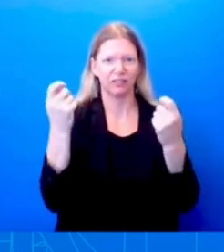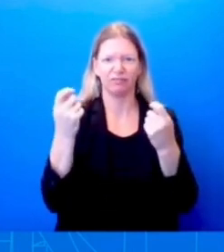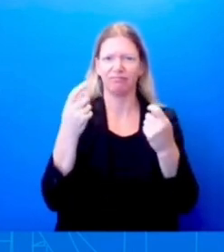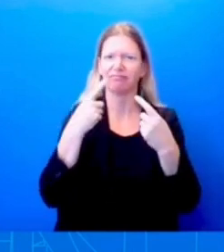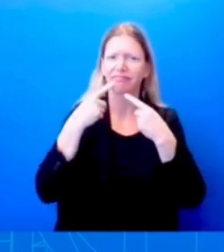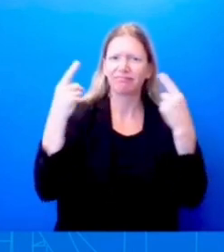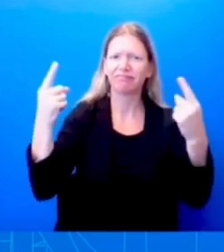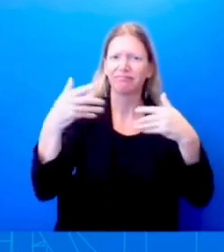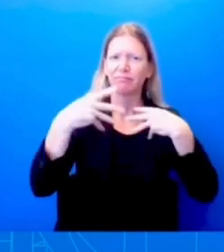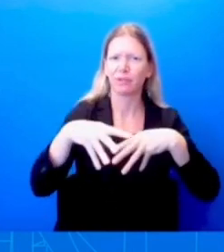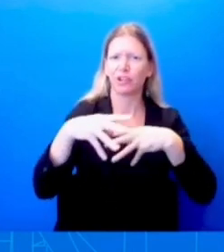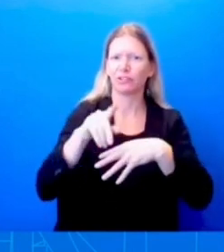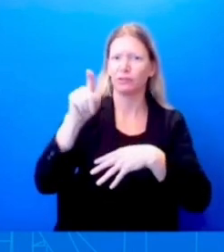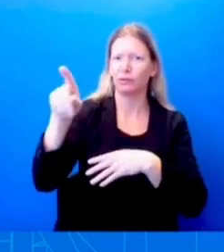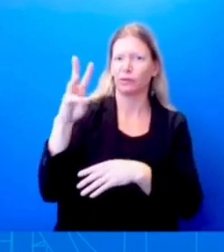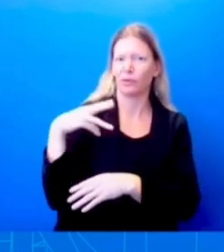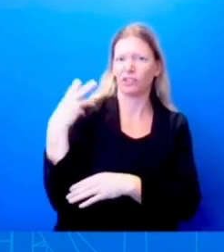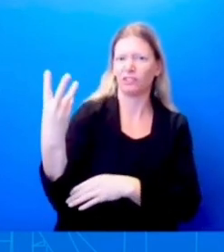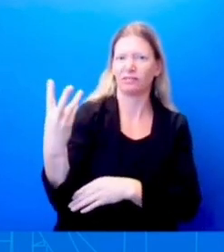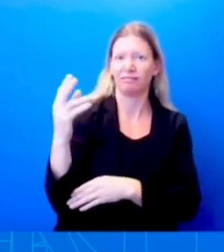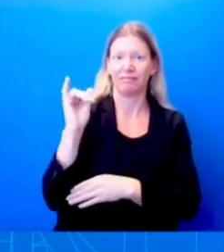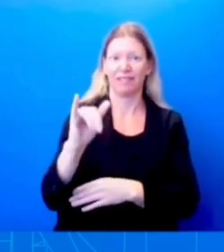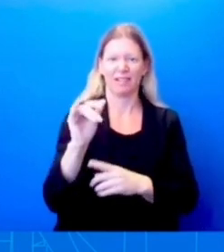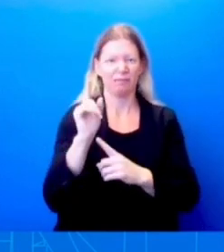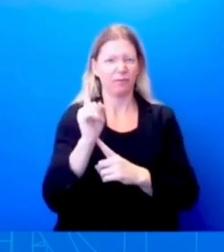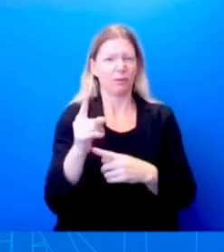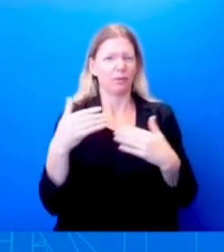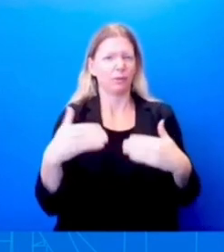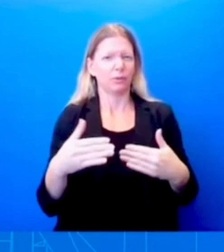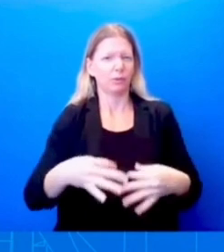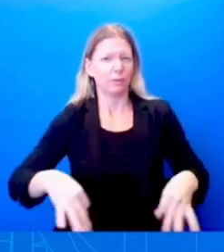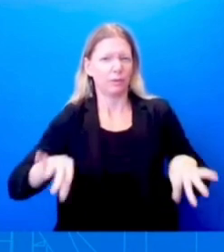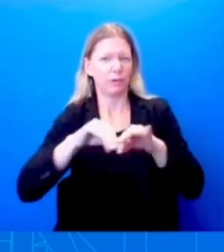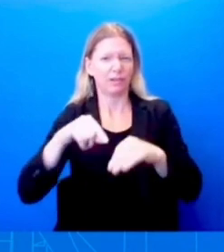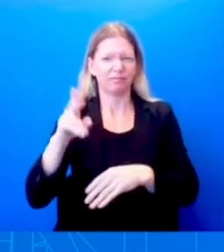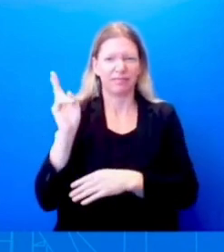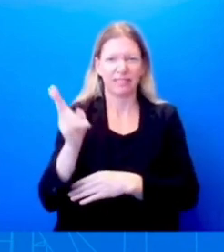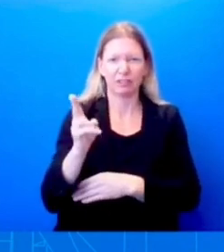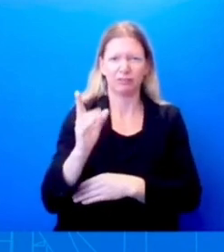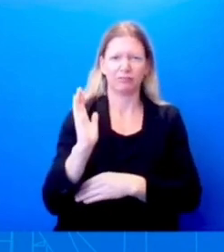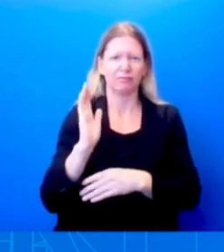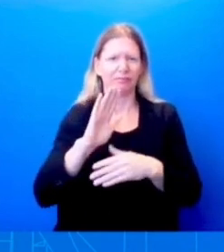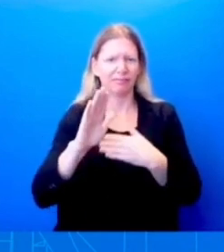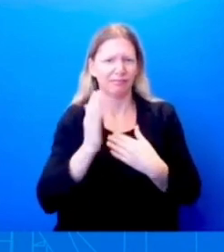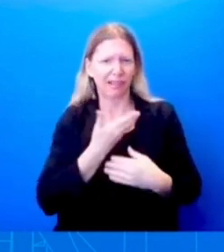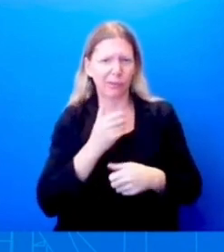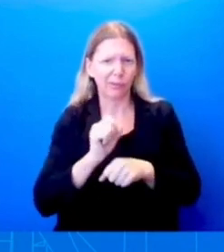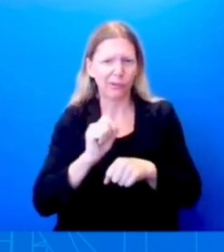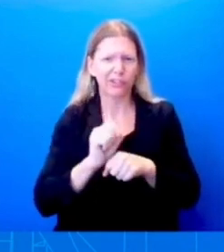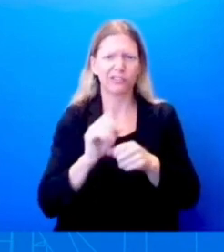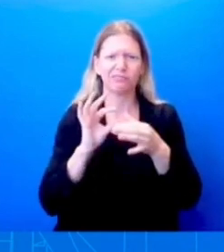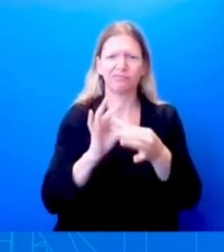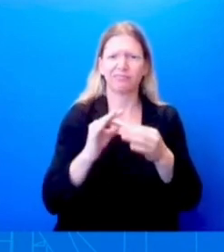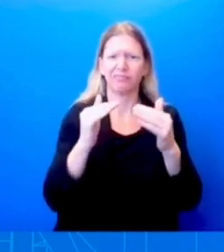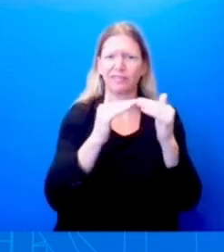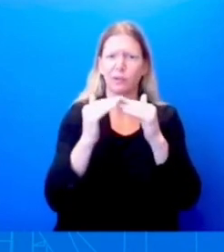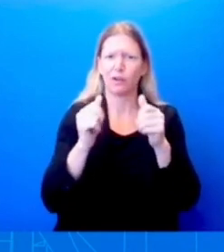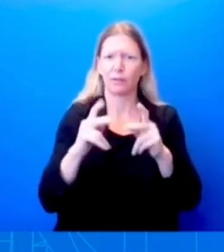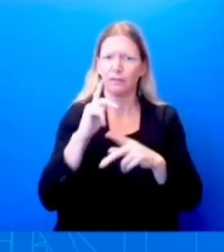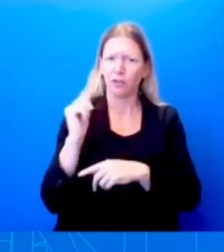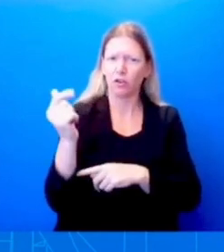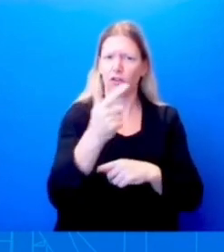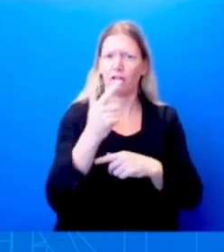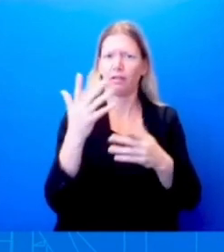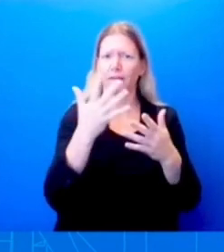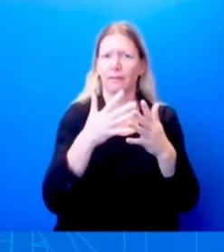equal opportunity for all Americans. Sadly, this day of remembrance ended with yet more American communities wounded by an